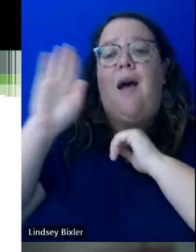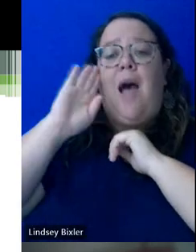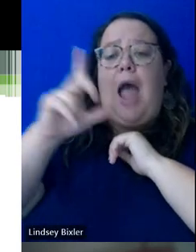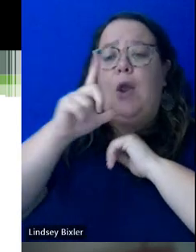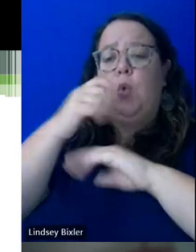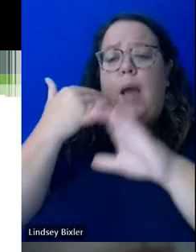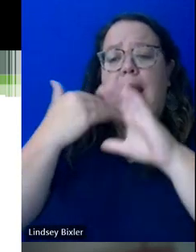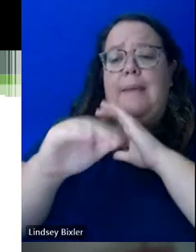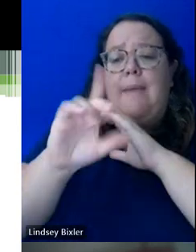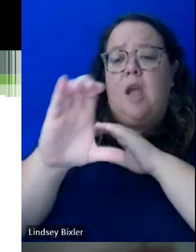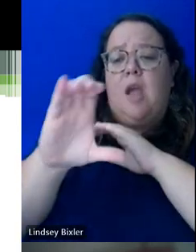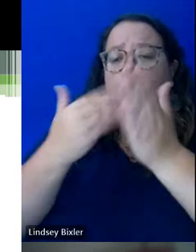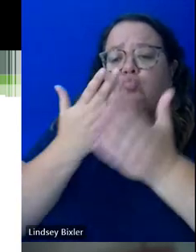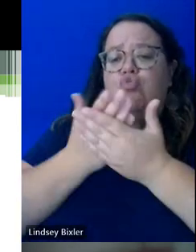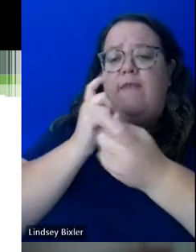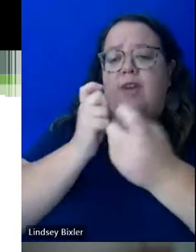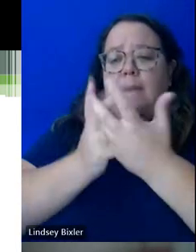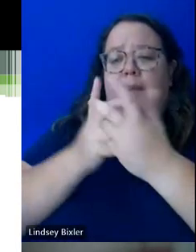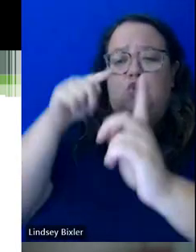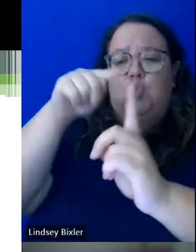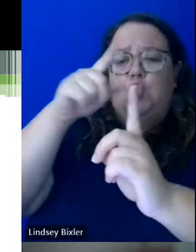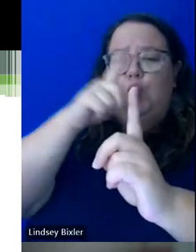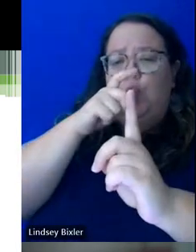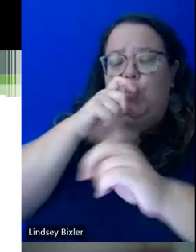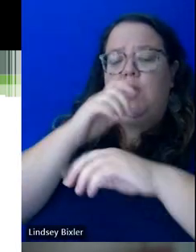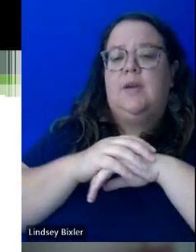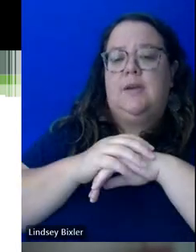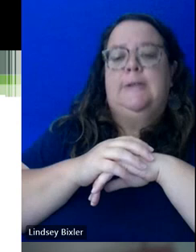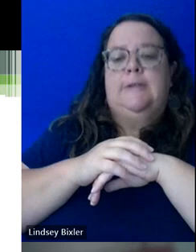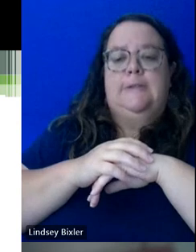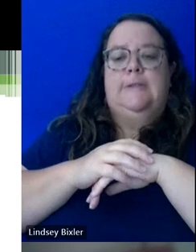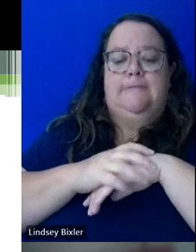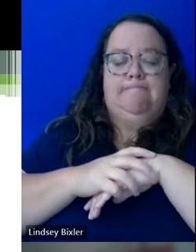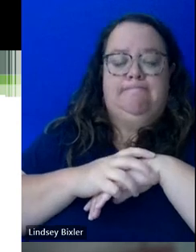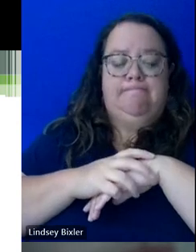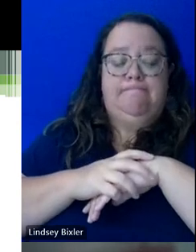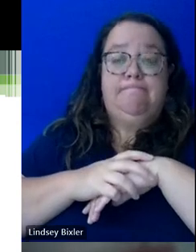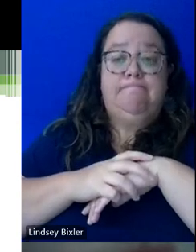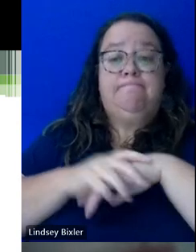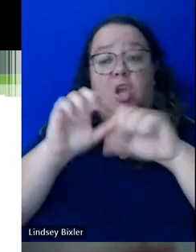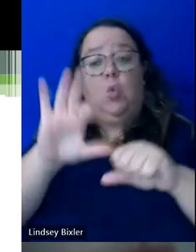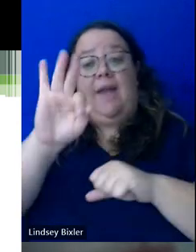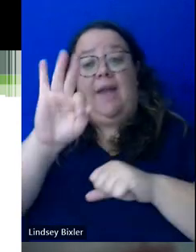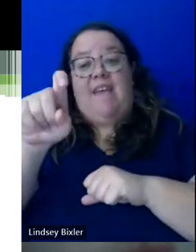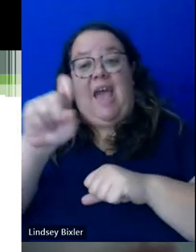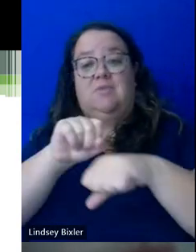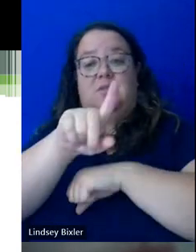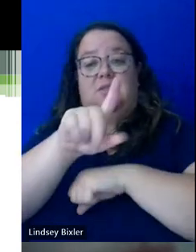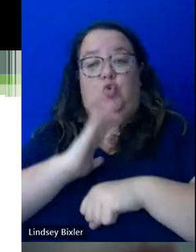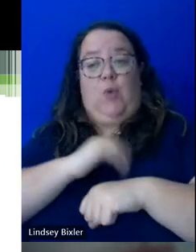documentation or proof of accommodations to? So, there's a couple of different ways. It can be faxed to our office.